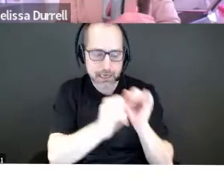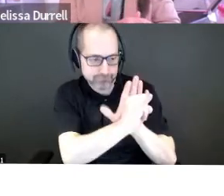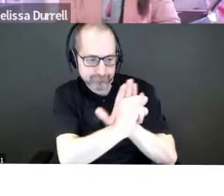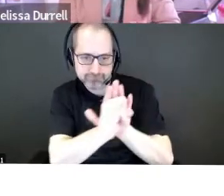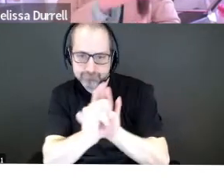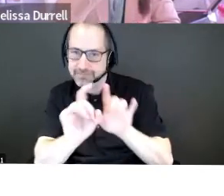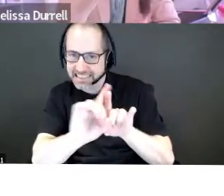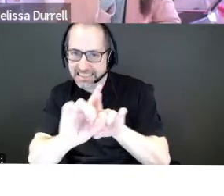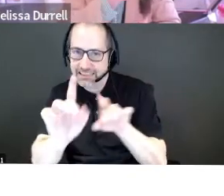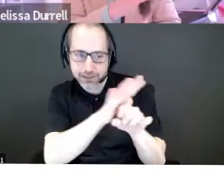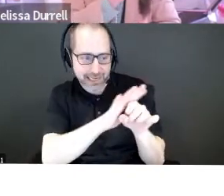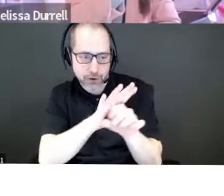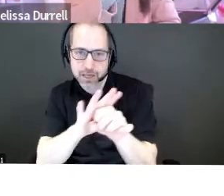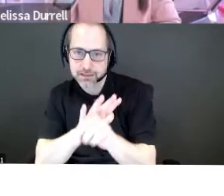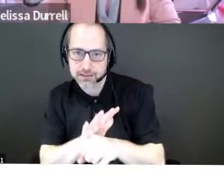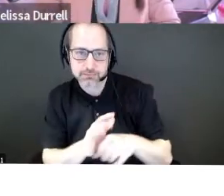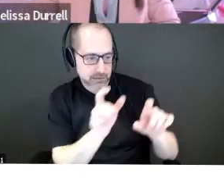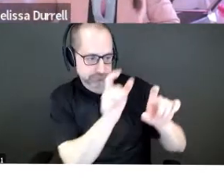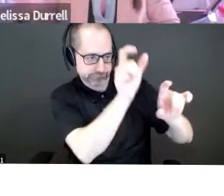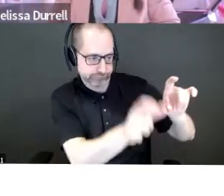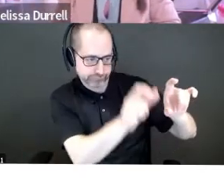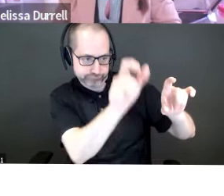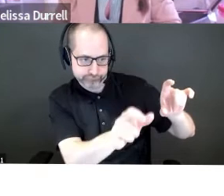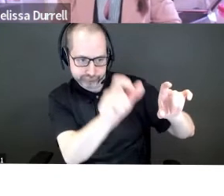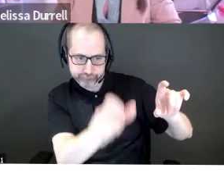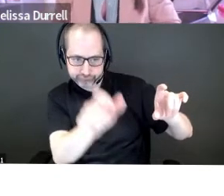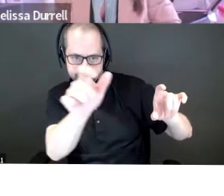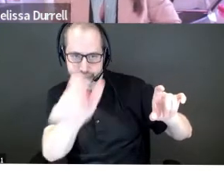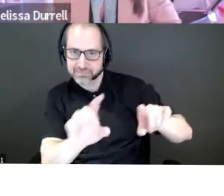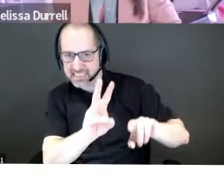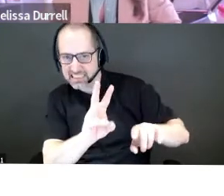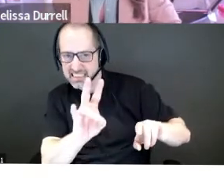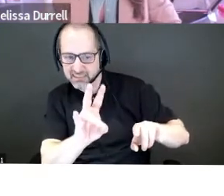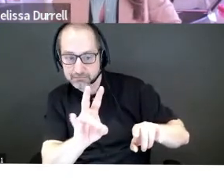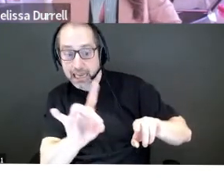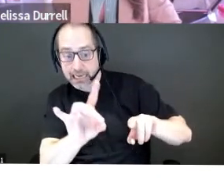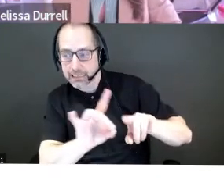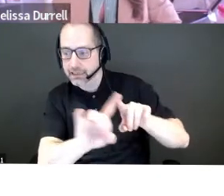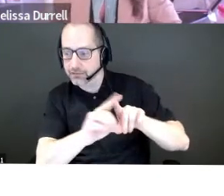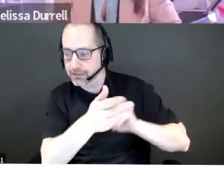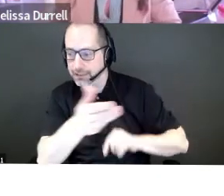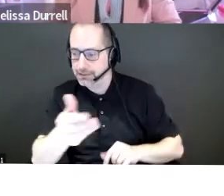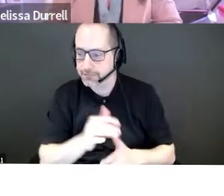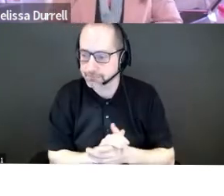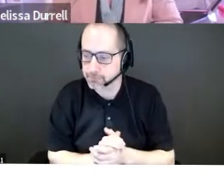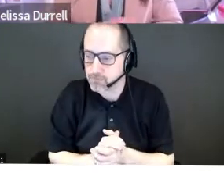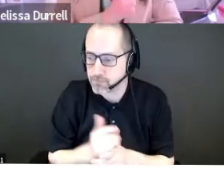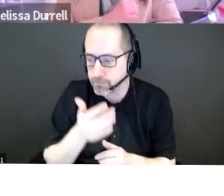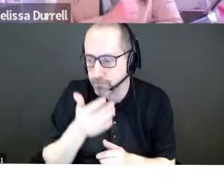up to six or seven or even eight different things. If we look at how busy that market is, those tend to be a little bit more mature markets.